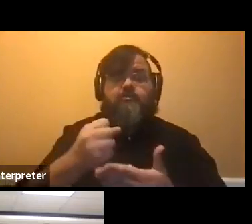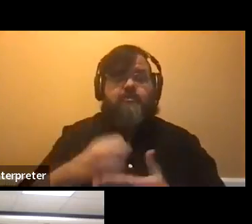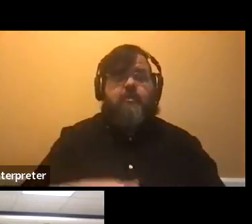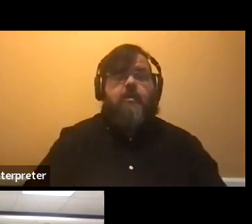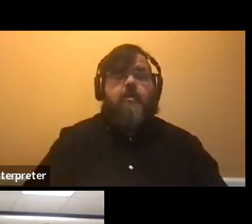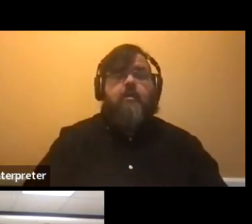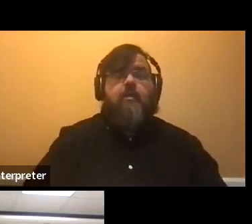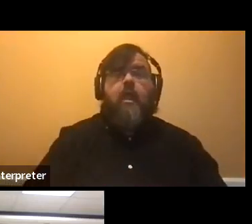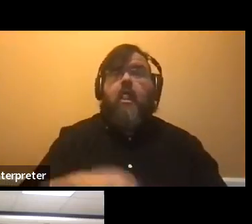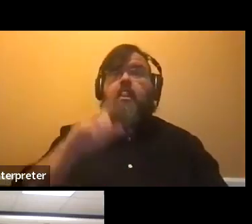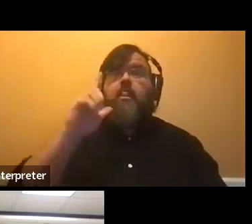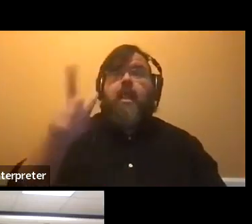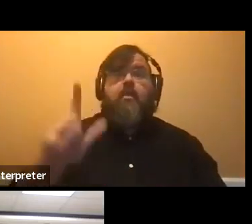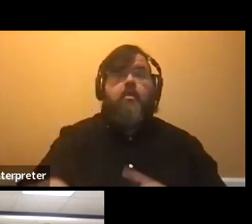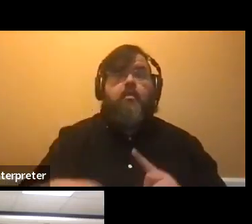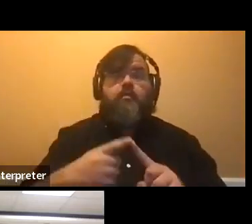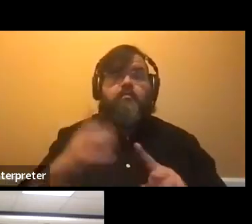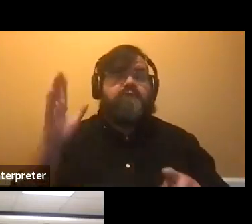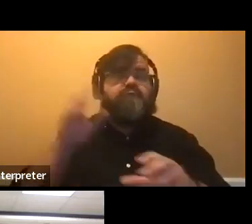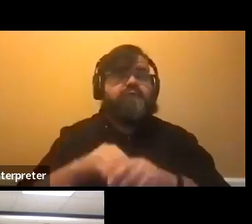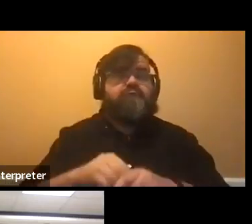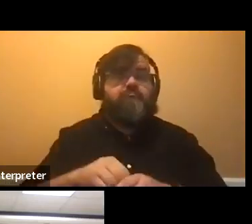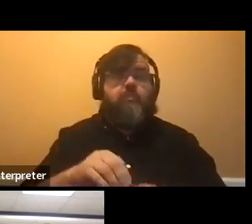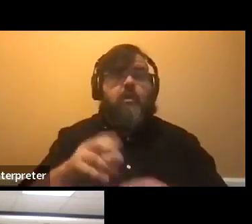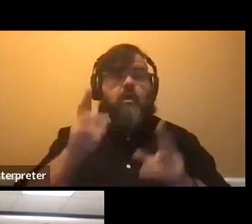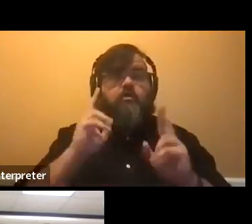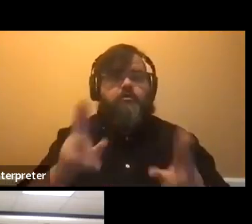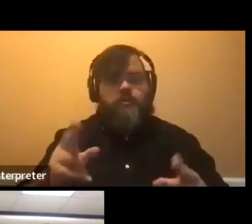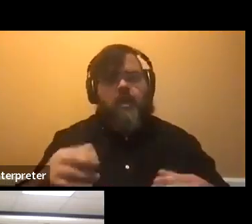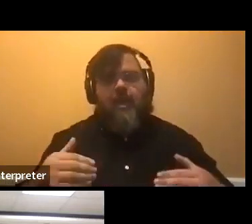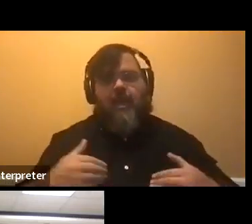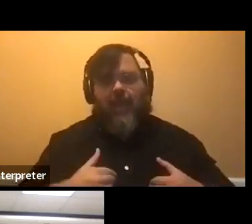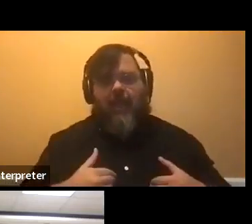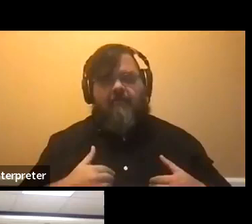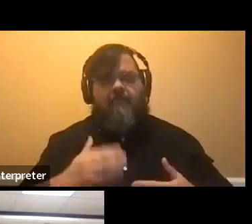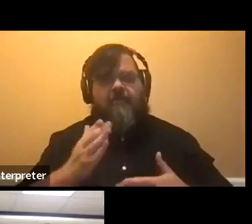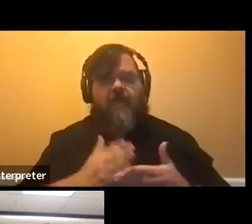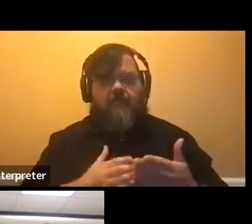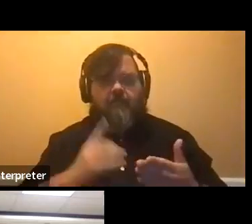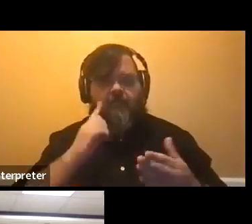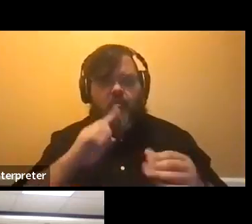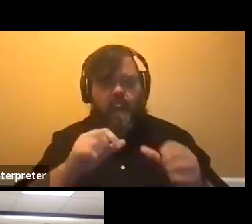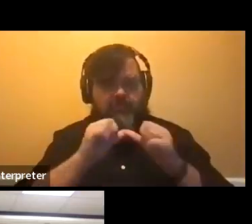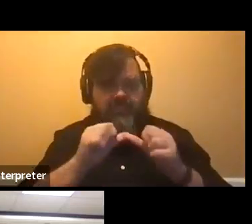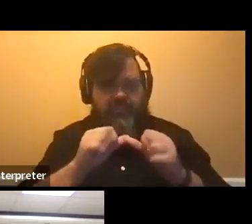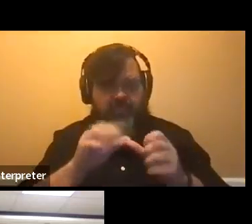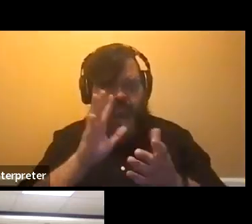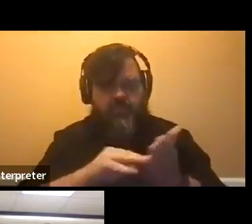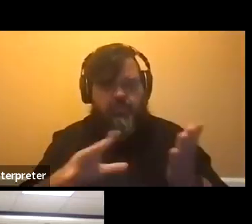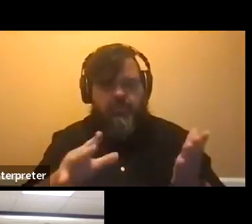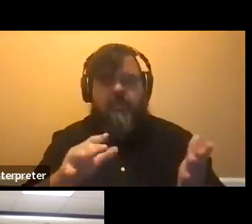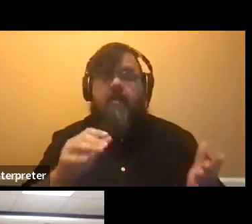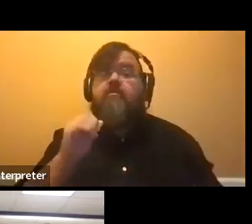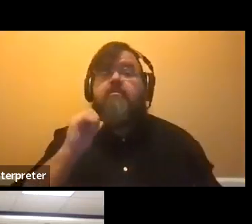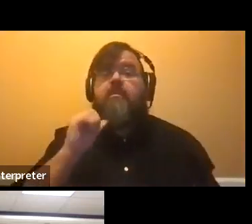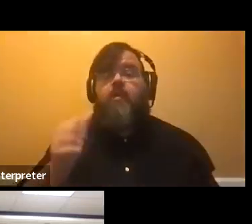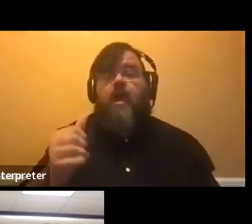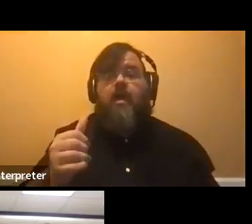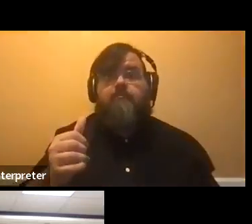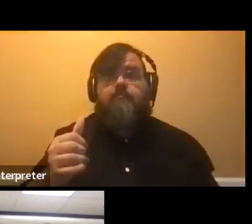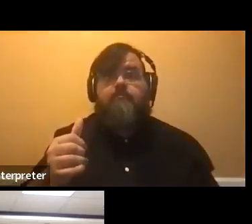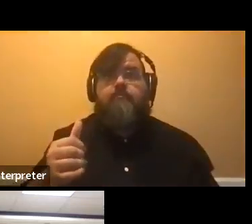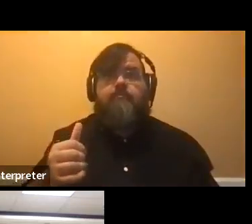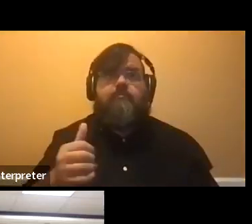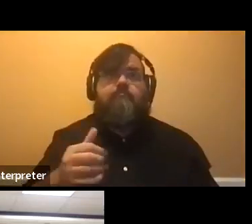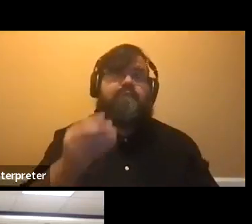once you are in honors, we do have some scholarship opportunities for continuing students. They're not, um, large